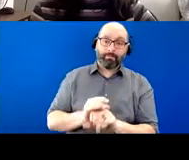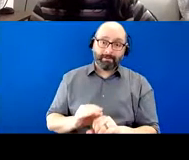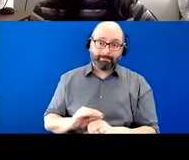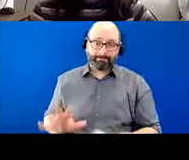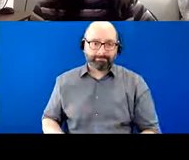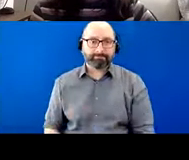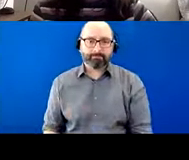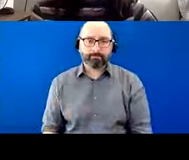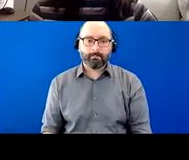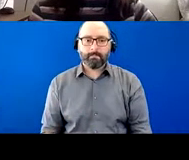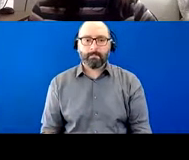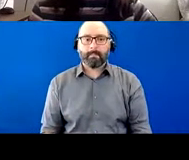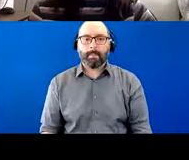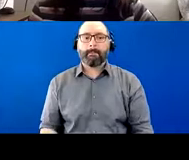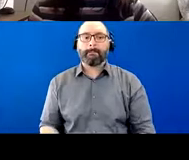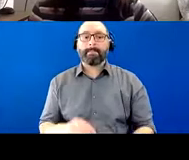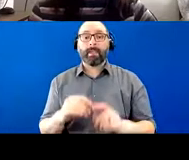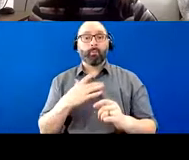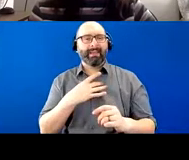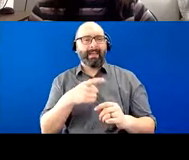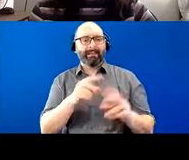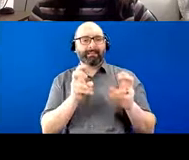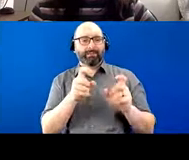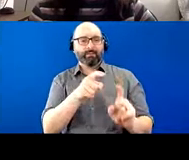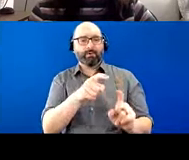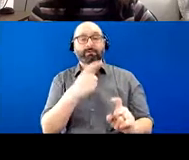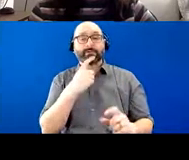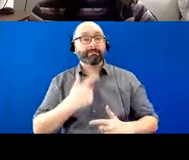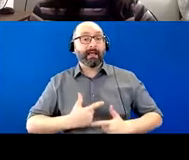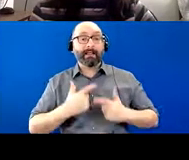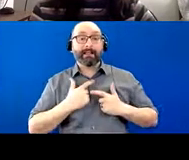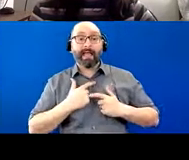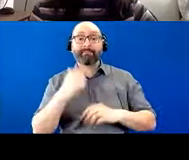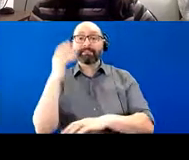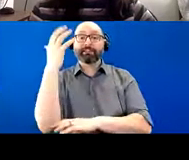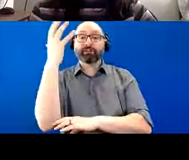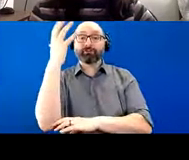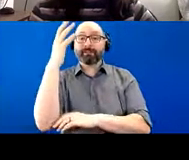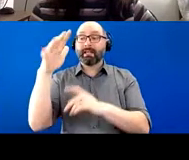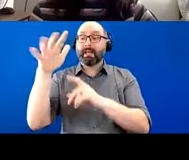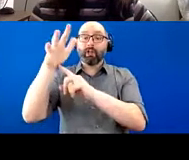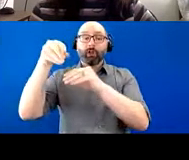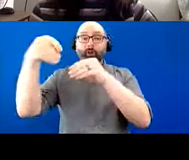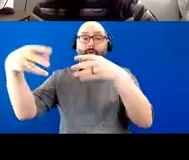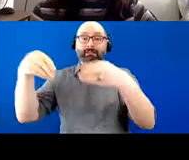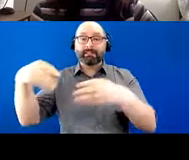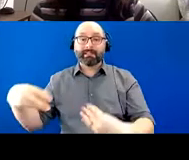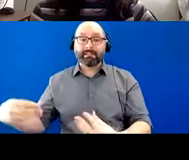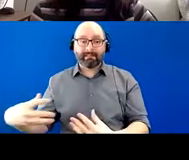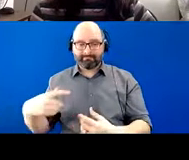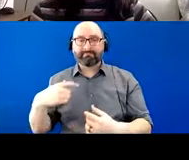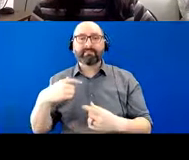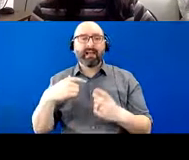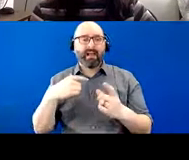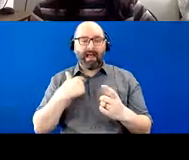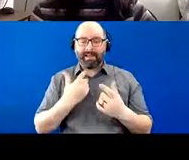So, uh, you know, we really liked this quote here that she said, you know, life is a tree losing its leaves at the season of life. I just keep staying in